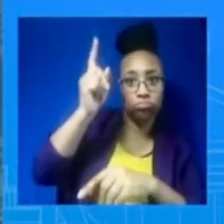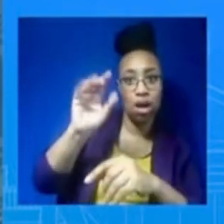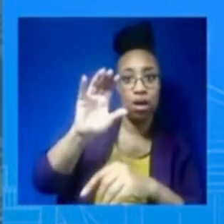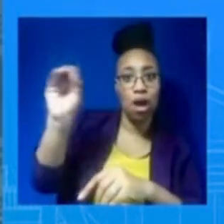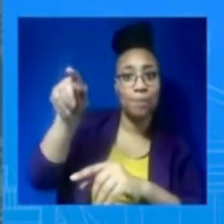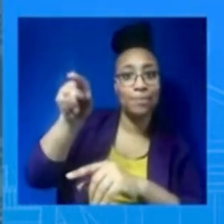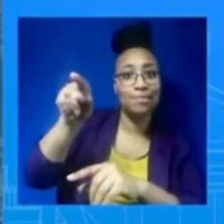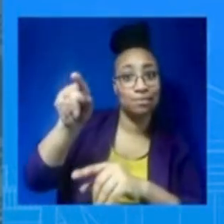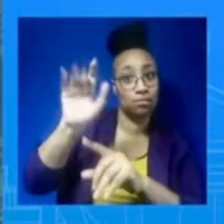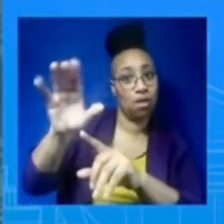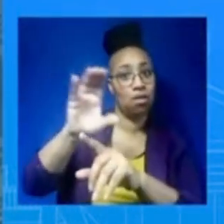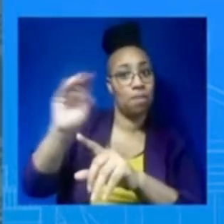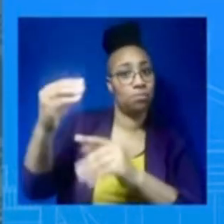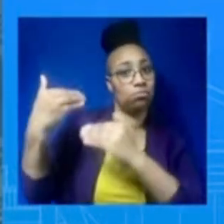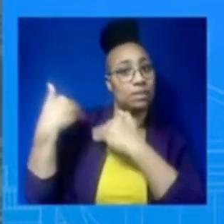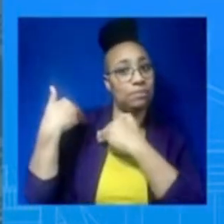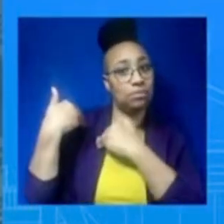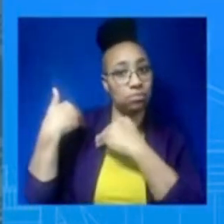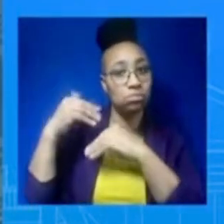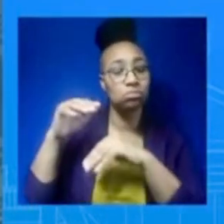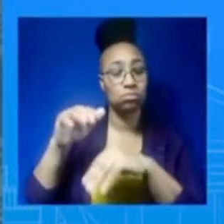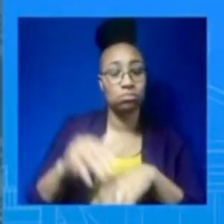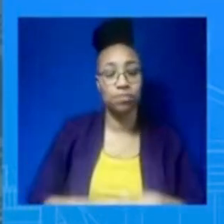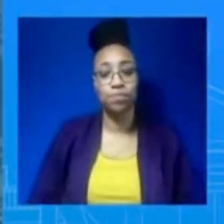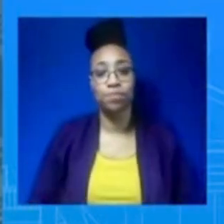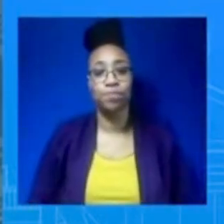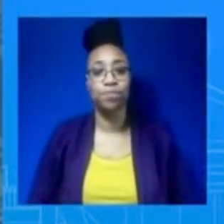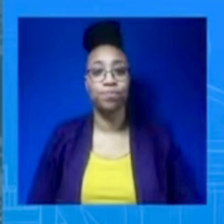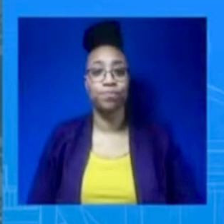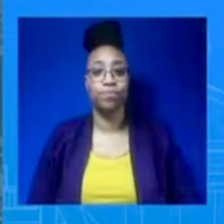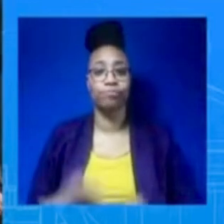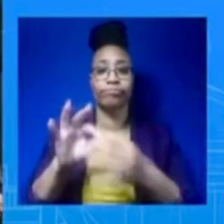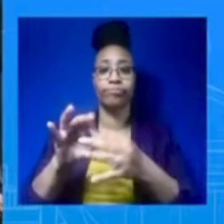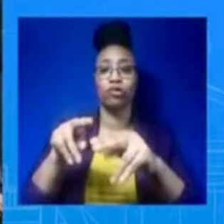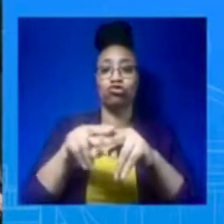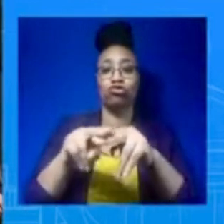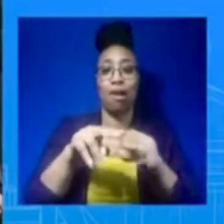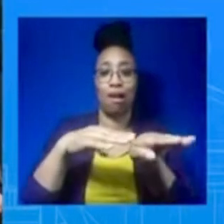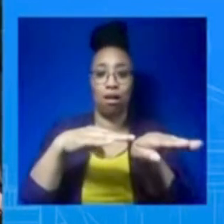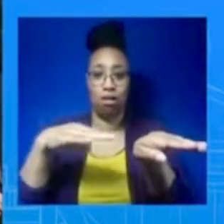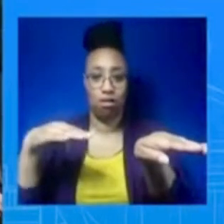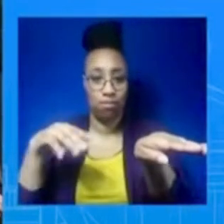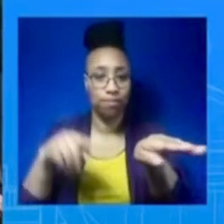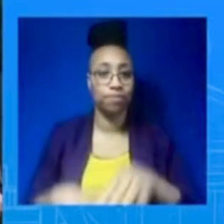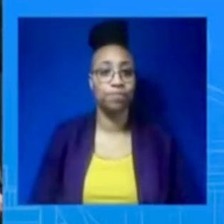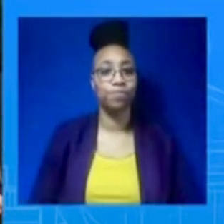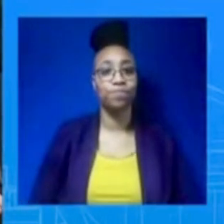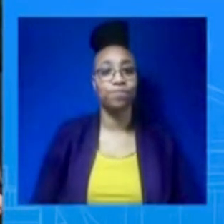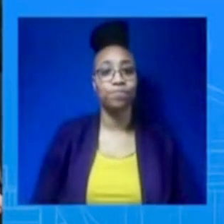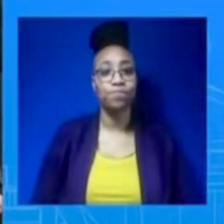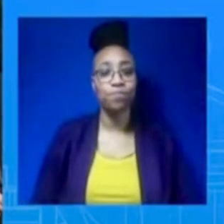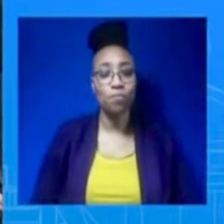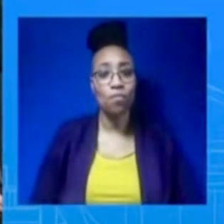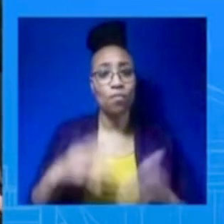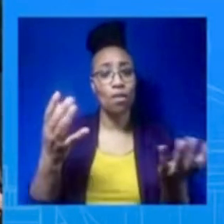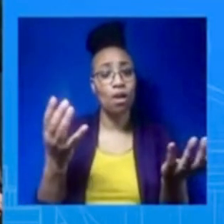doing that process. Karine, you've got a bunch of personnel changes happening at the White House and openings. How quickly,